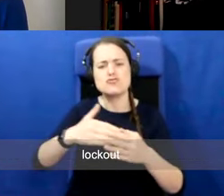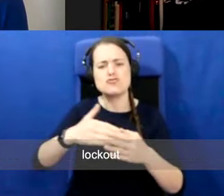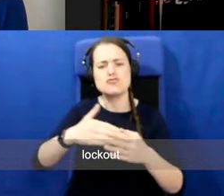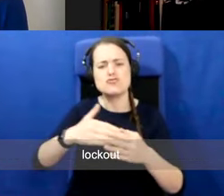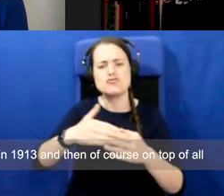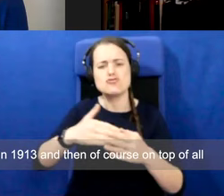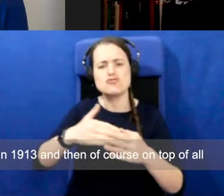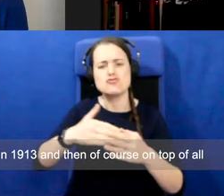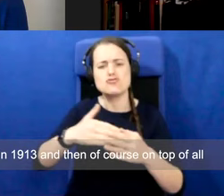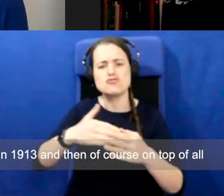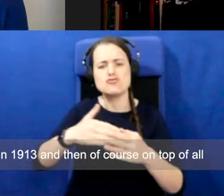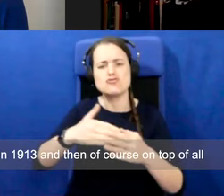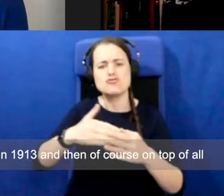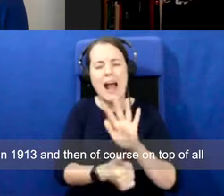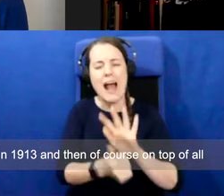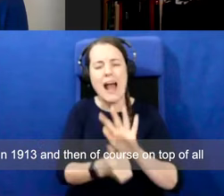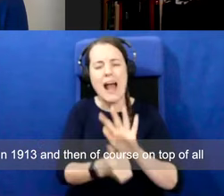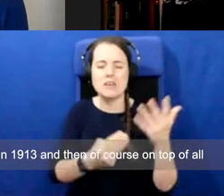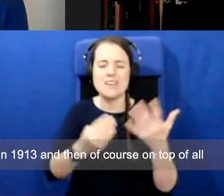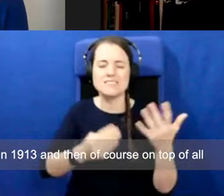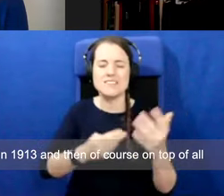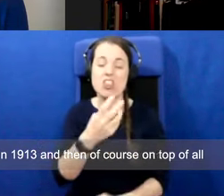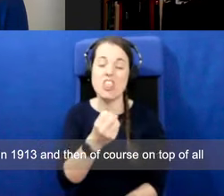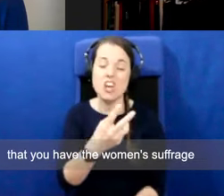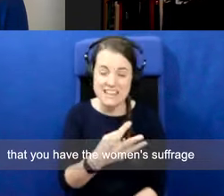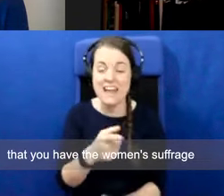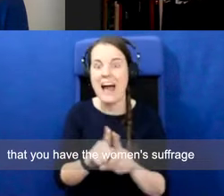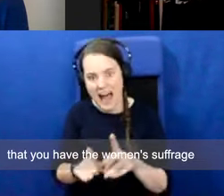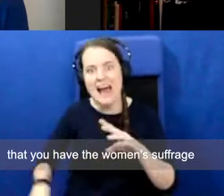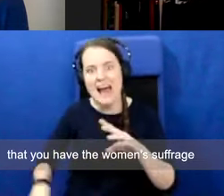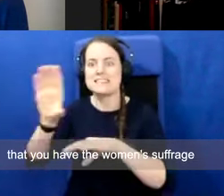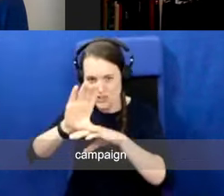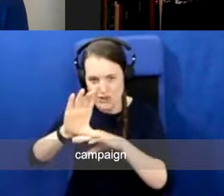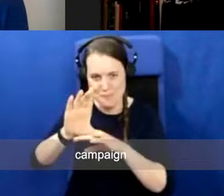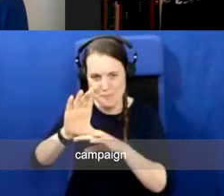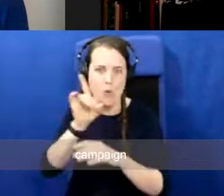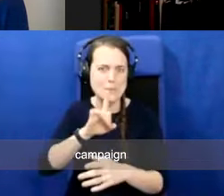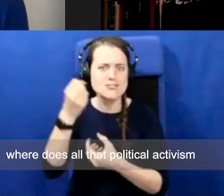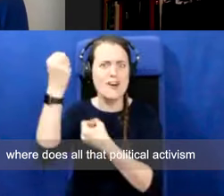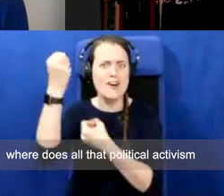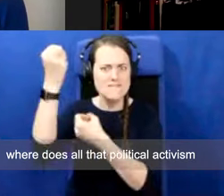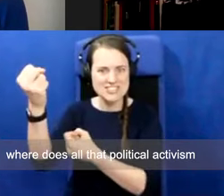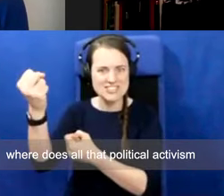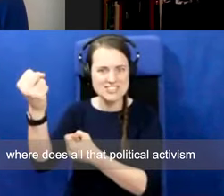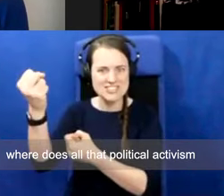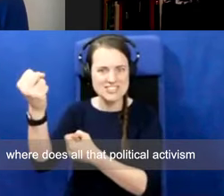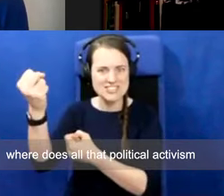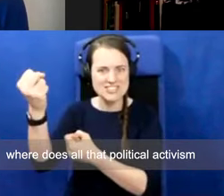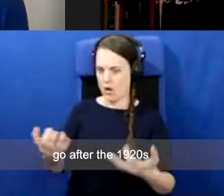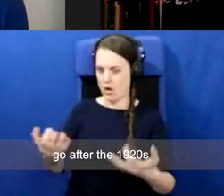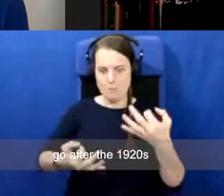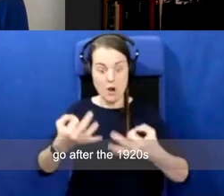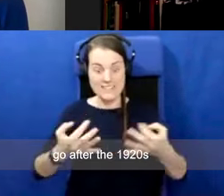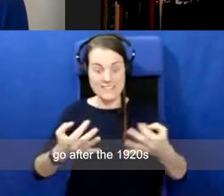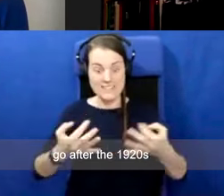1913. And then, of course, on top of all that, you have the women's suffrage campaign. Where does all that political activism go after the